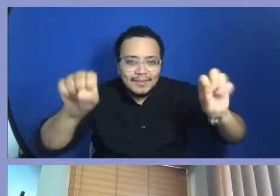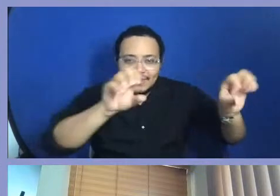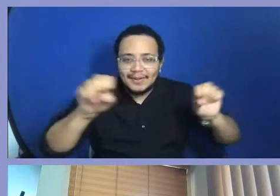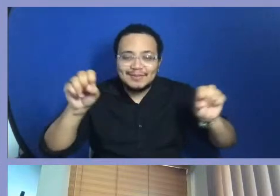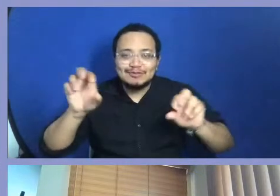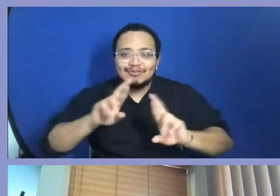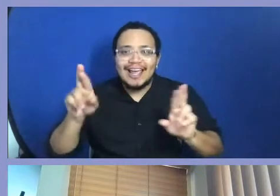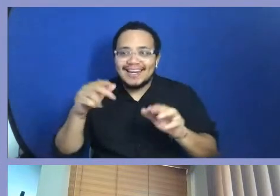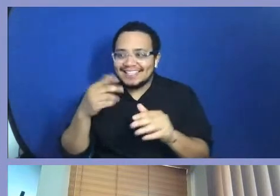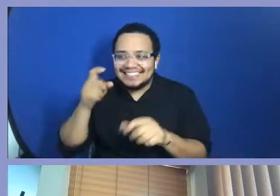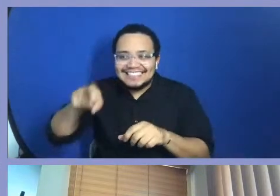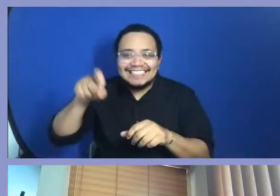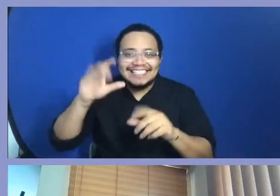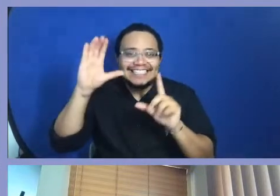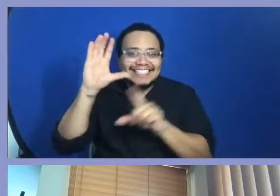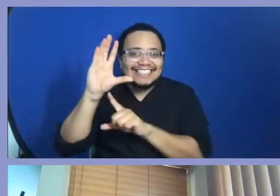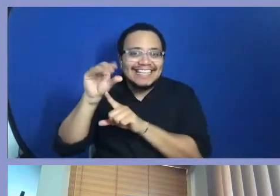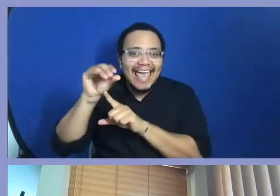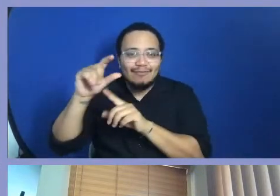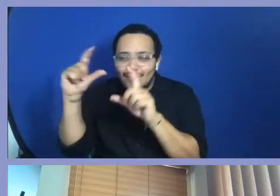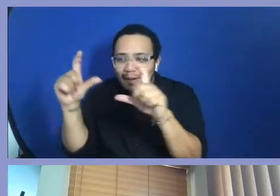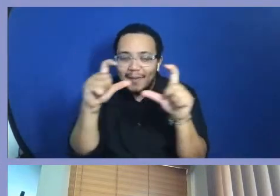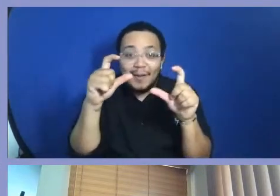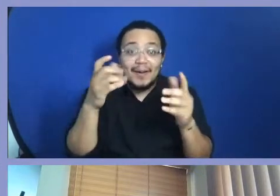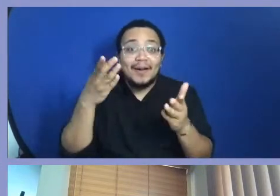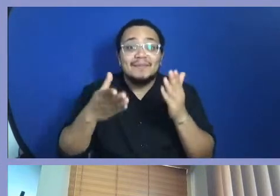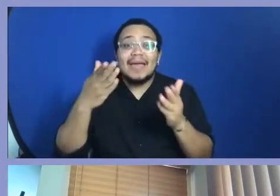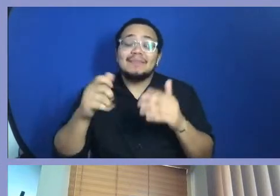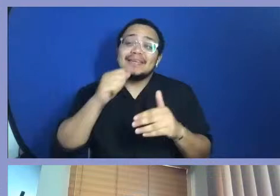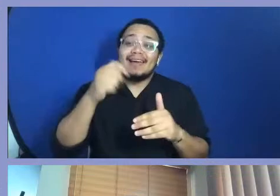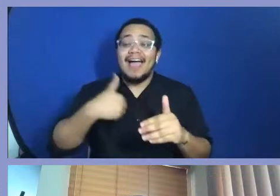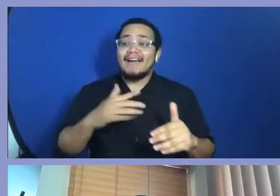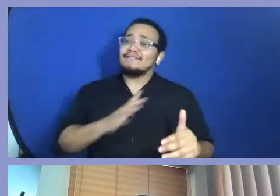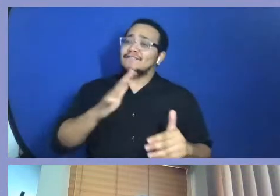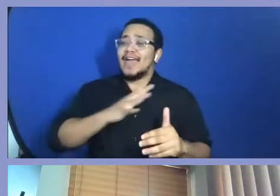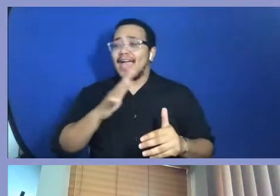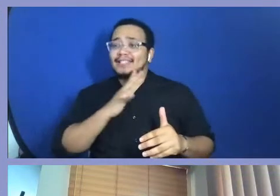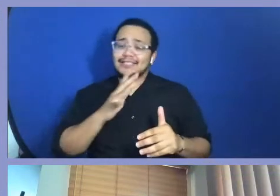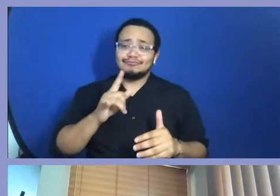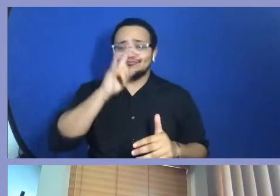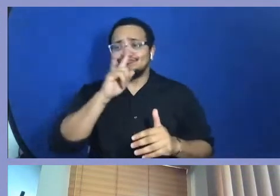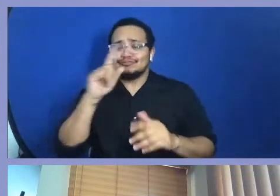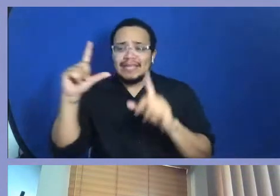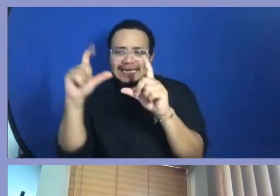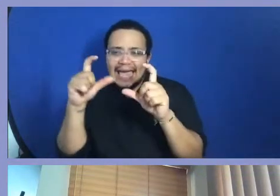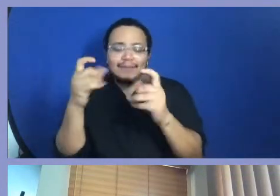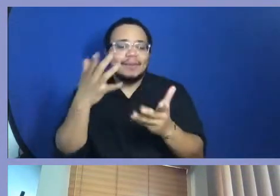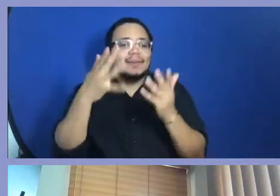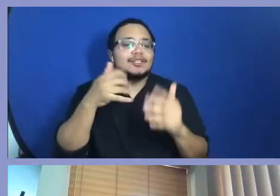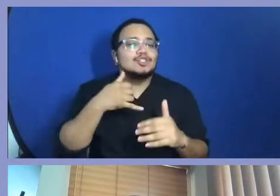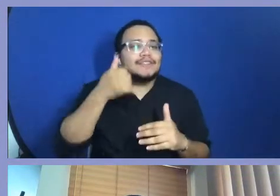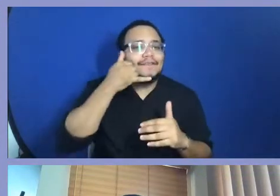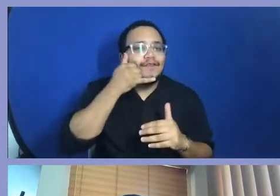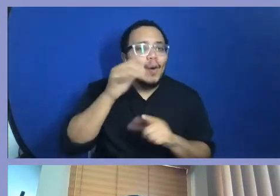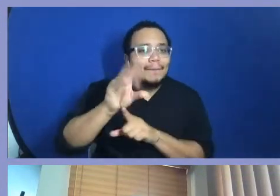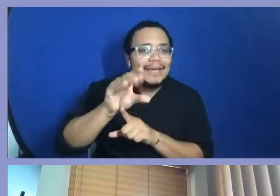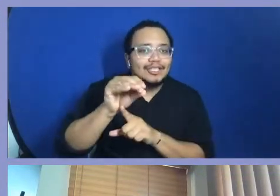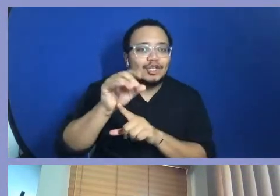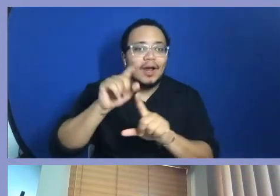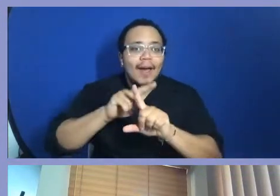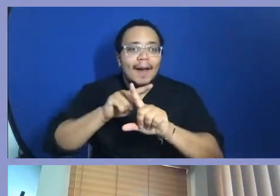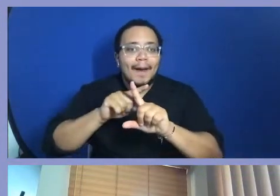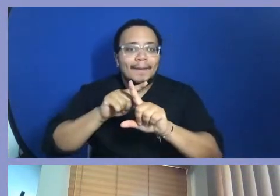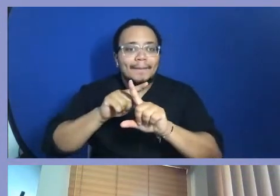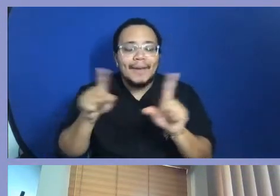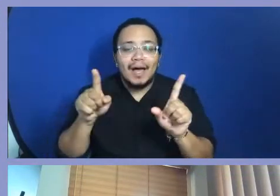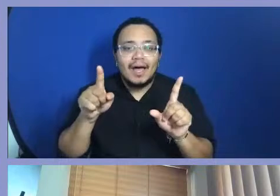not carry the big camera with you, but carry the small camera with you. So you won't wake up three o'clock in the morning going, damn, I ain't have a